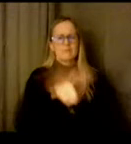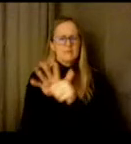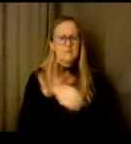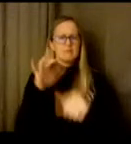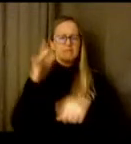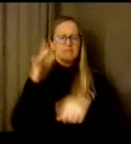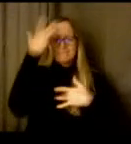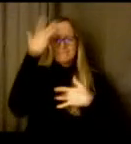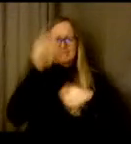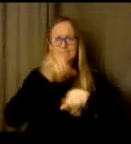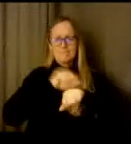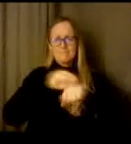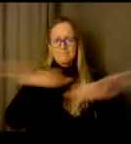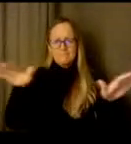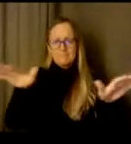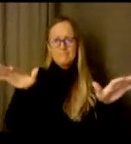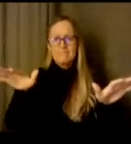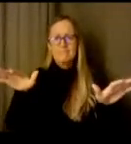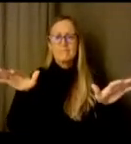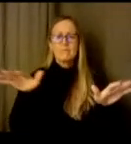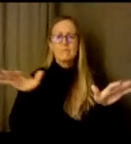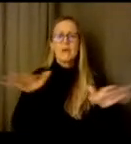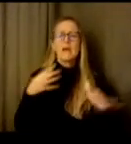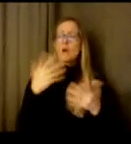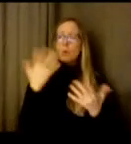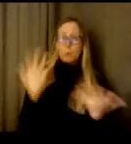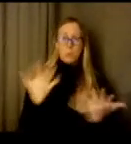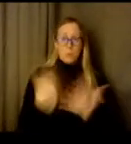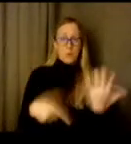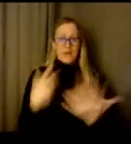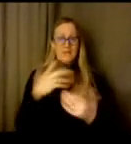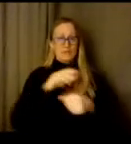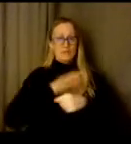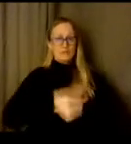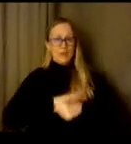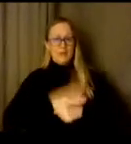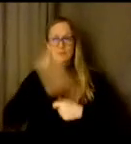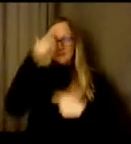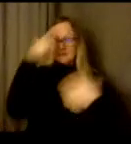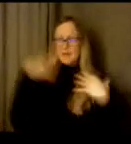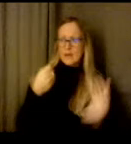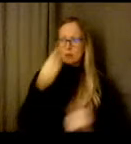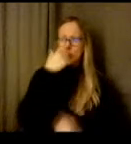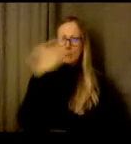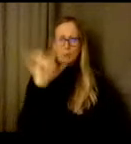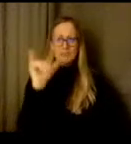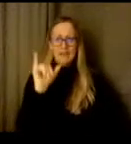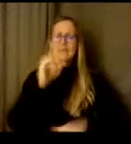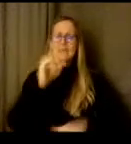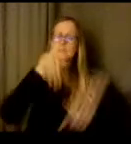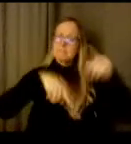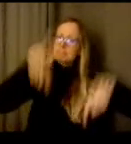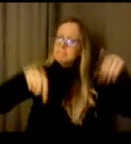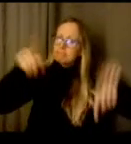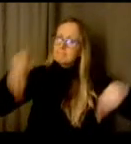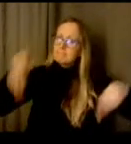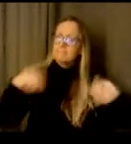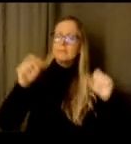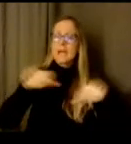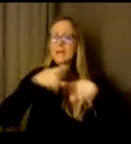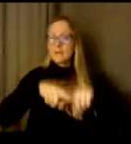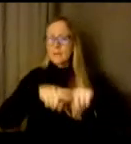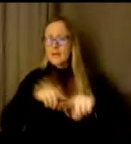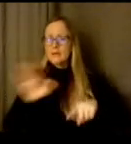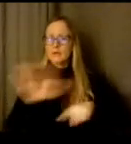cultures. Today, staff will share more about district and community mental health resources and how Seattle Public